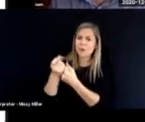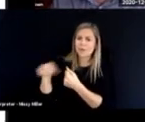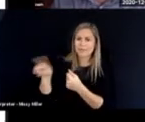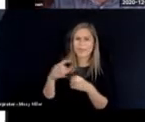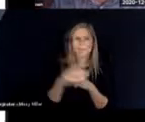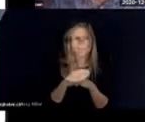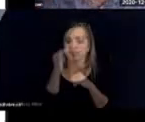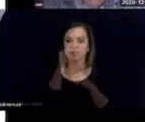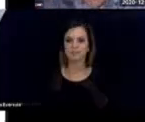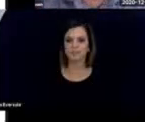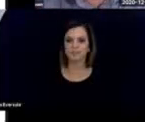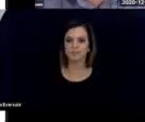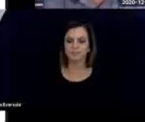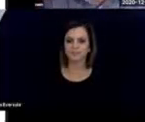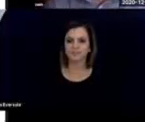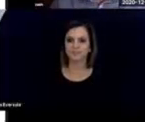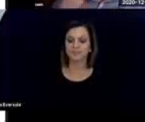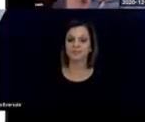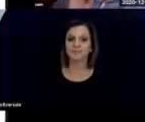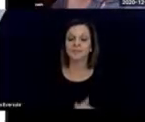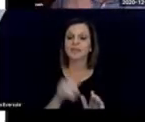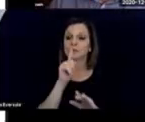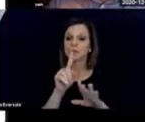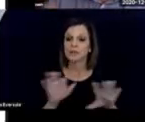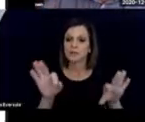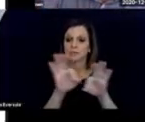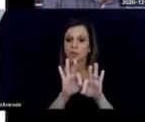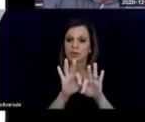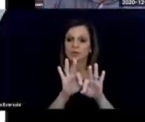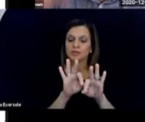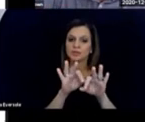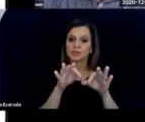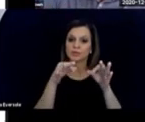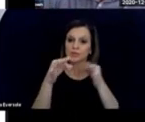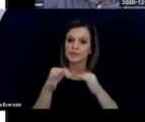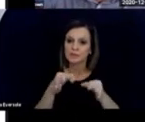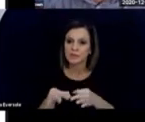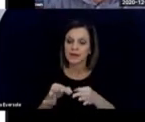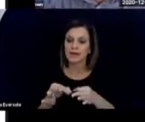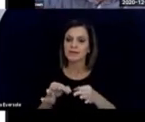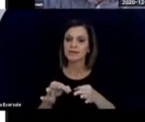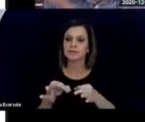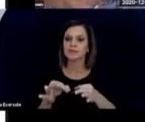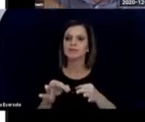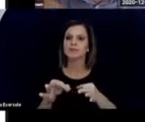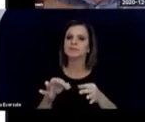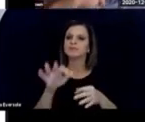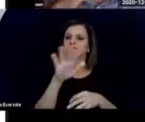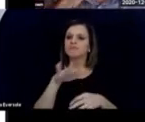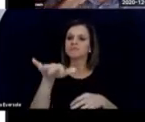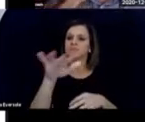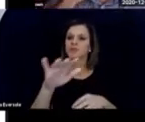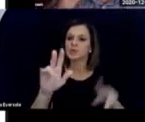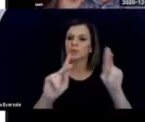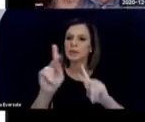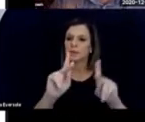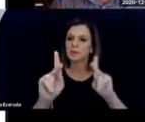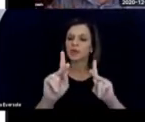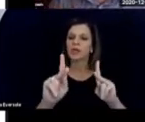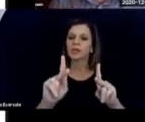needs to be done. It's important to explain to people out in the real world. Not the deaf-blind world.